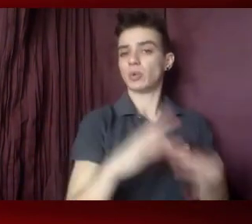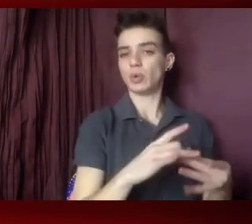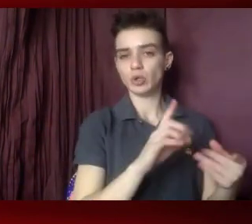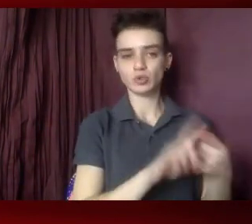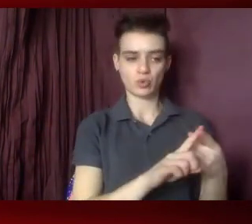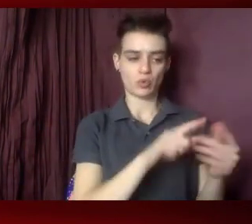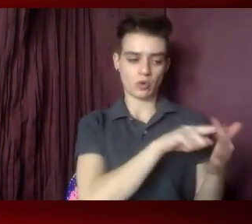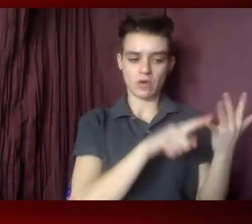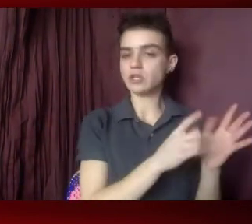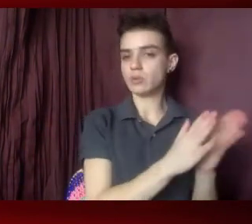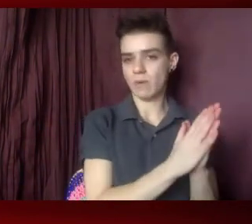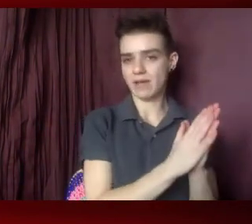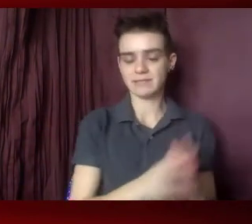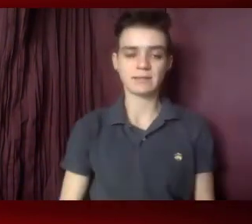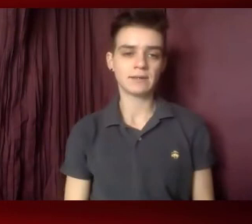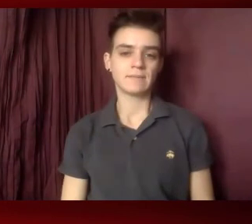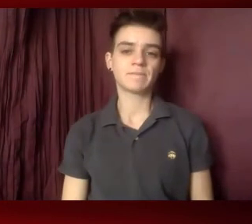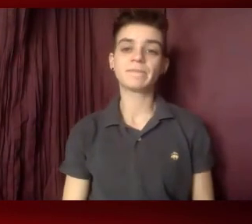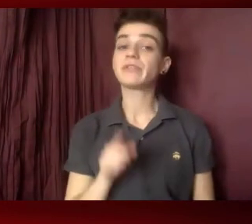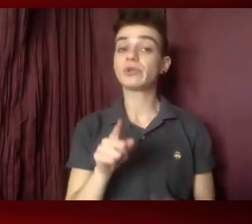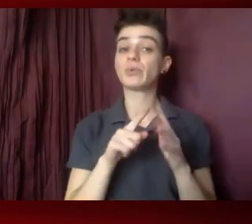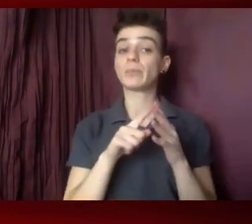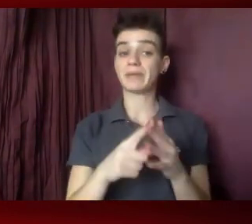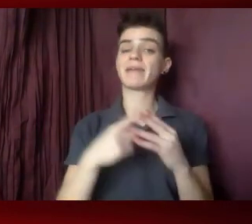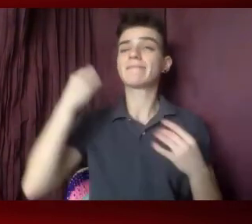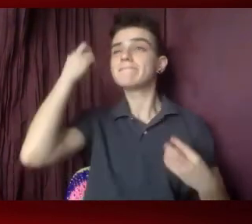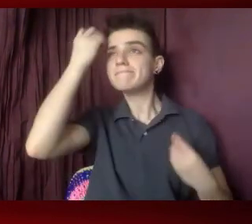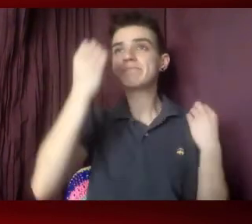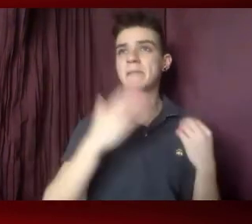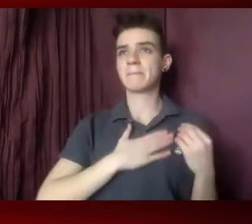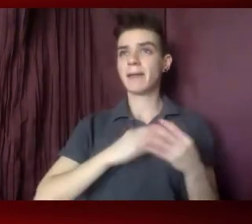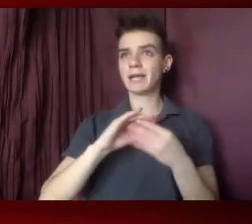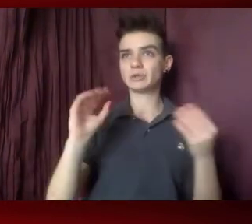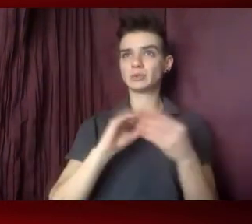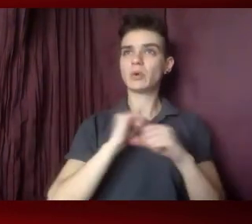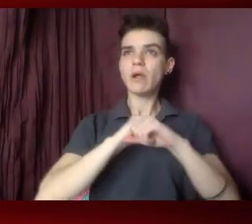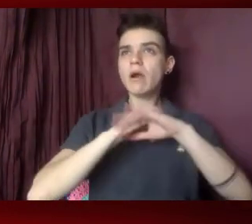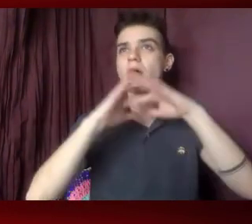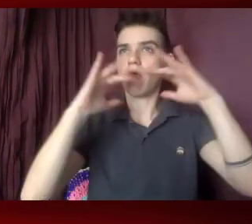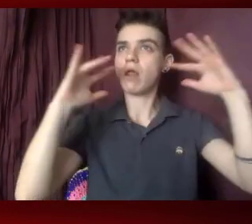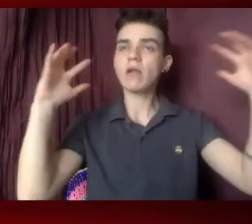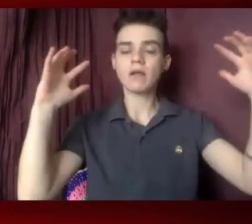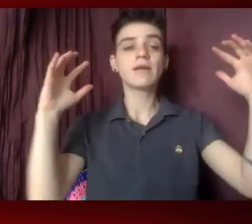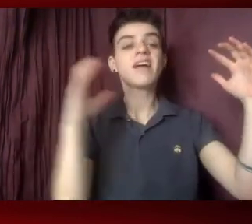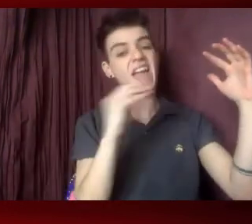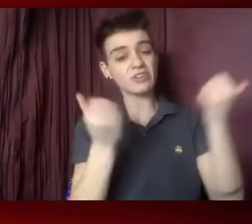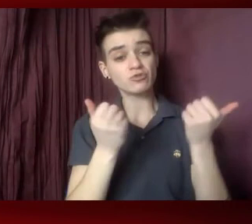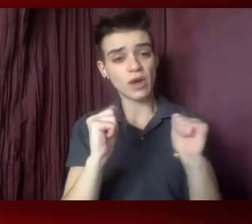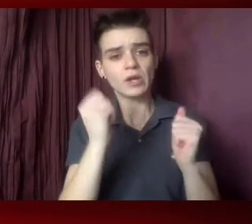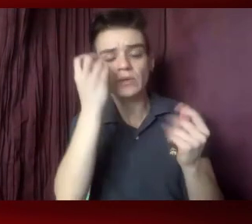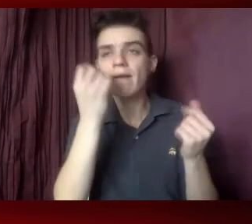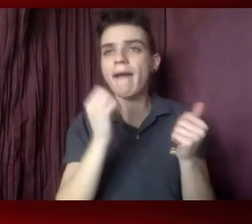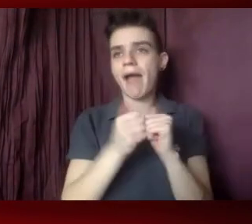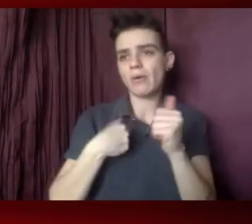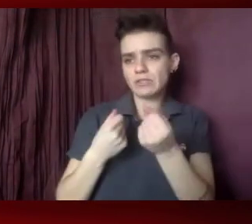in these briefs. And so as you begin to think about your story or the ways in which you will support